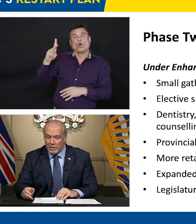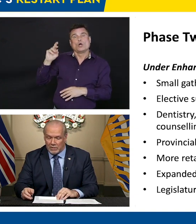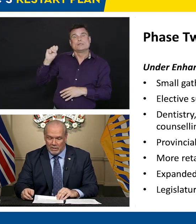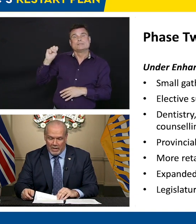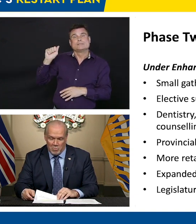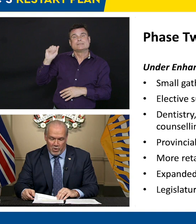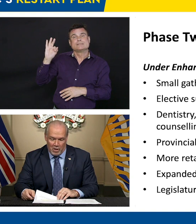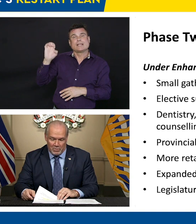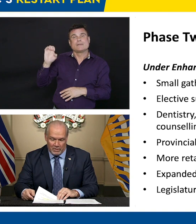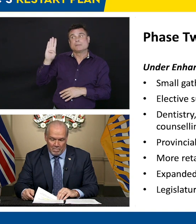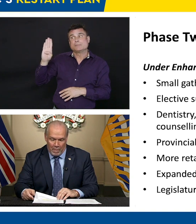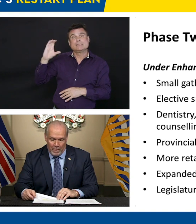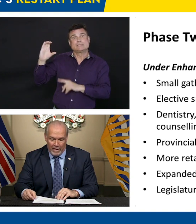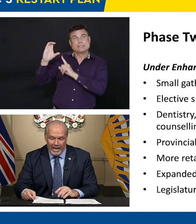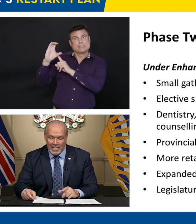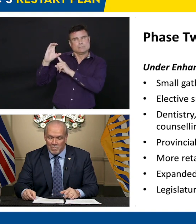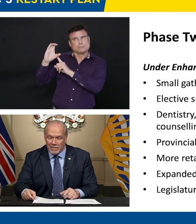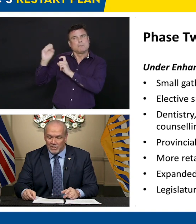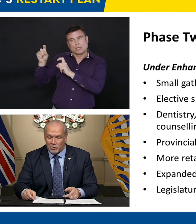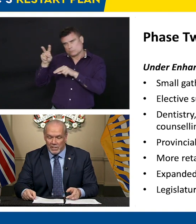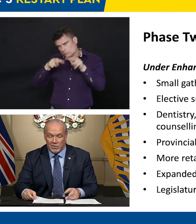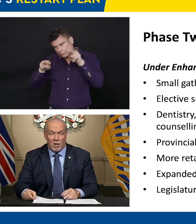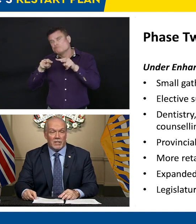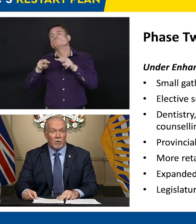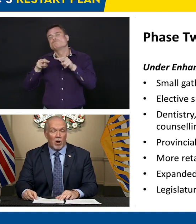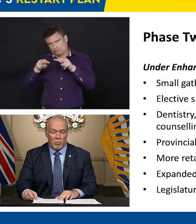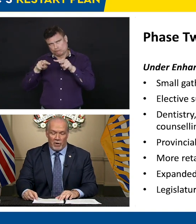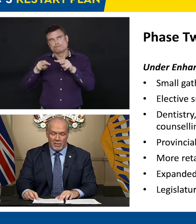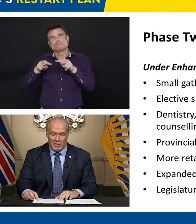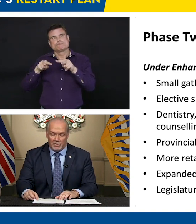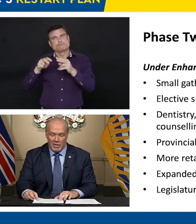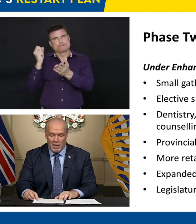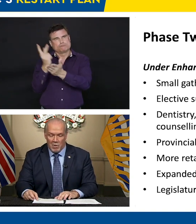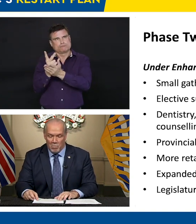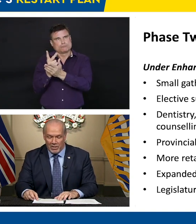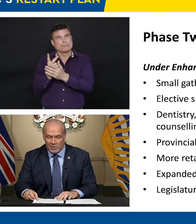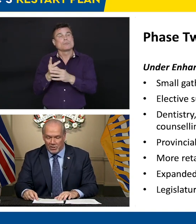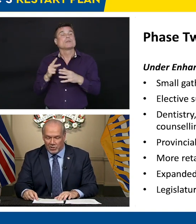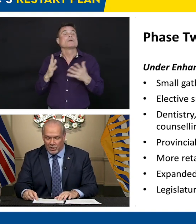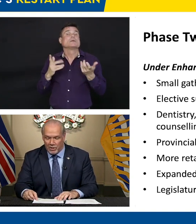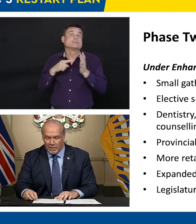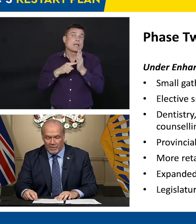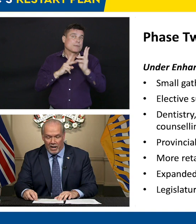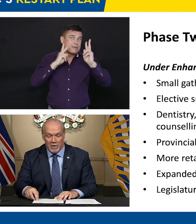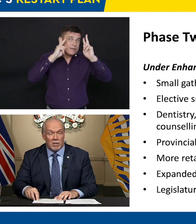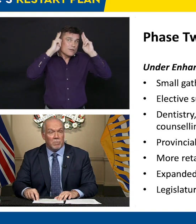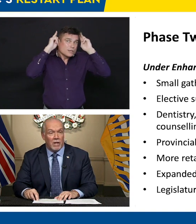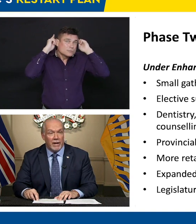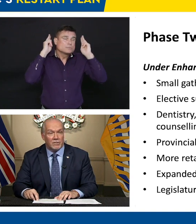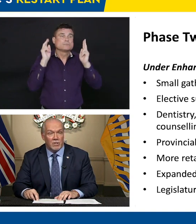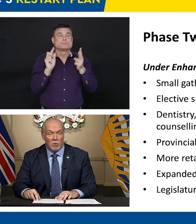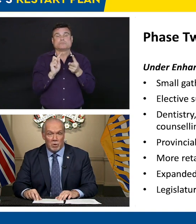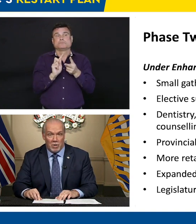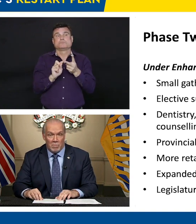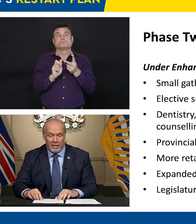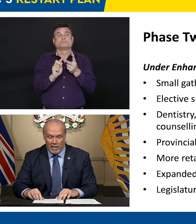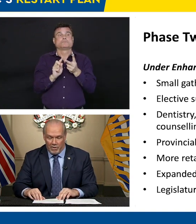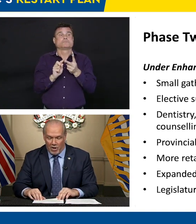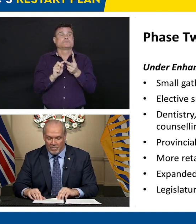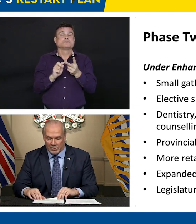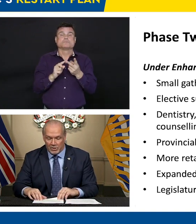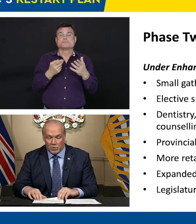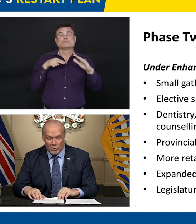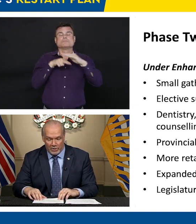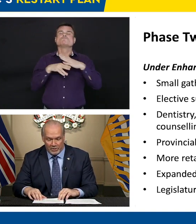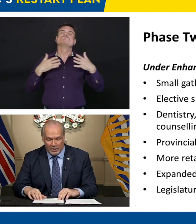restaurants, and pubs. Any business restarting their operations must ensure that they are in compliance with public